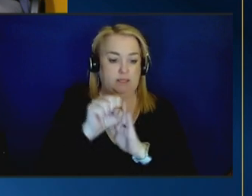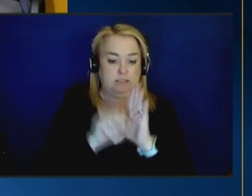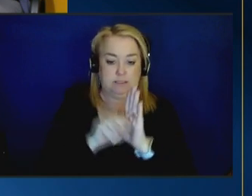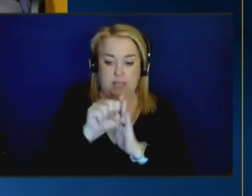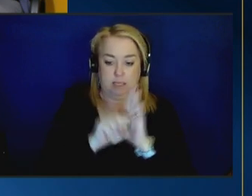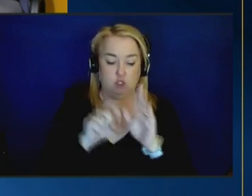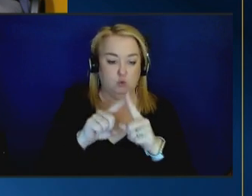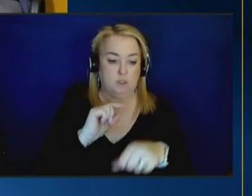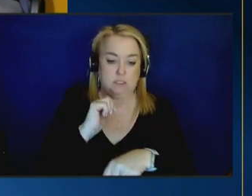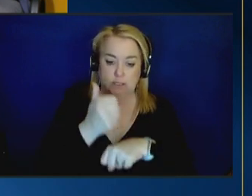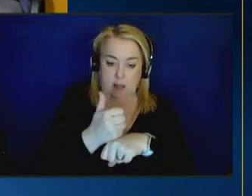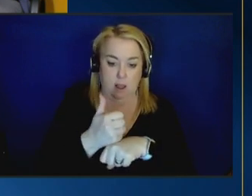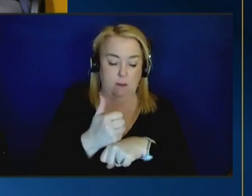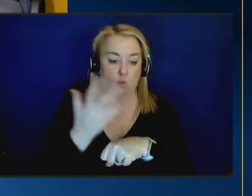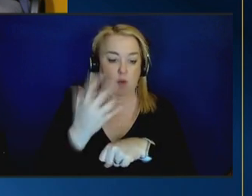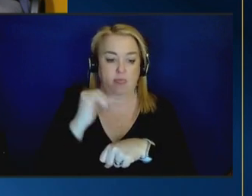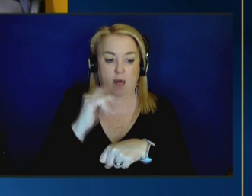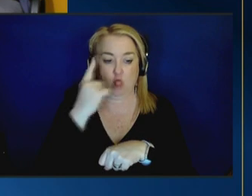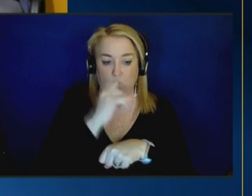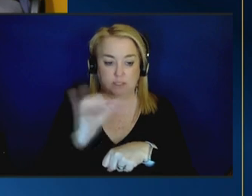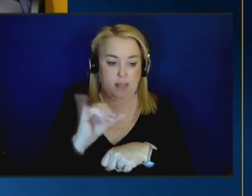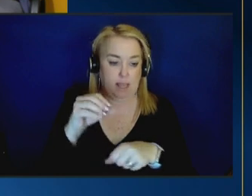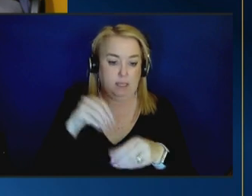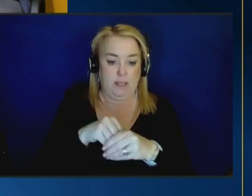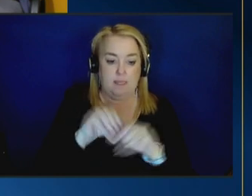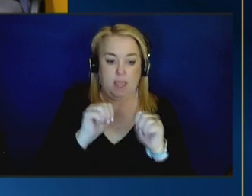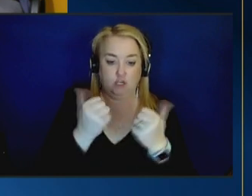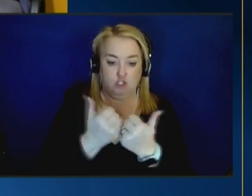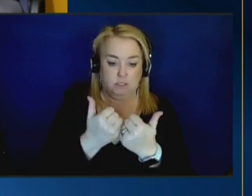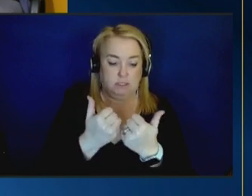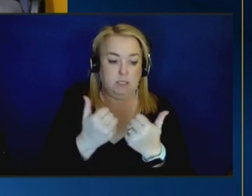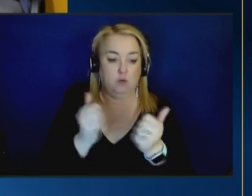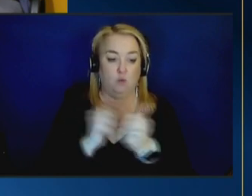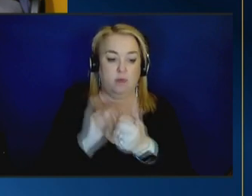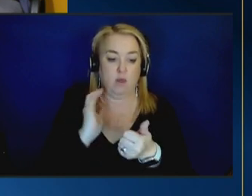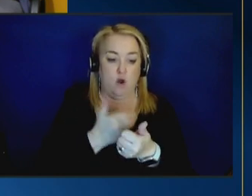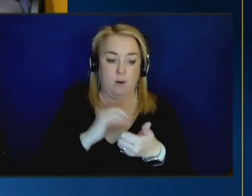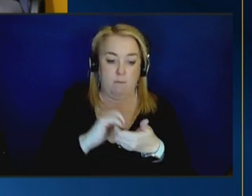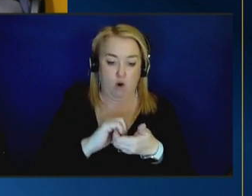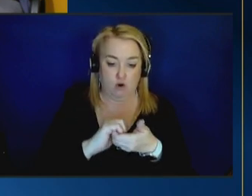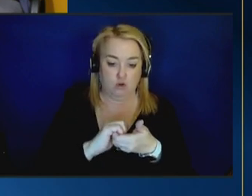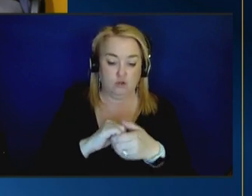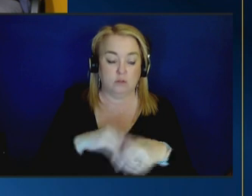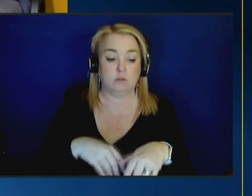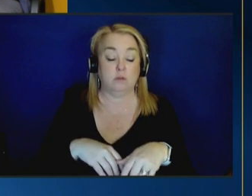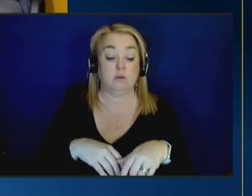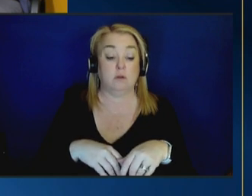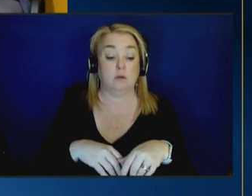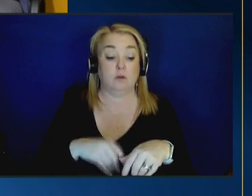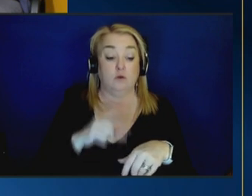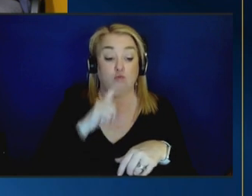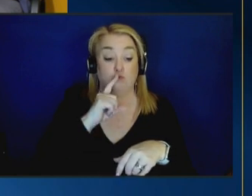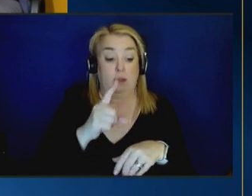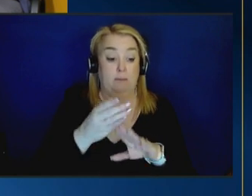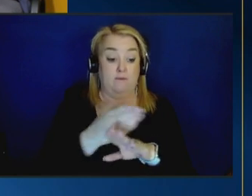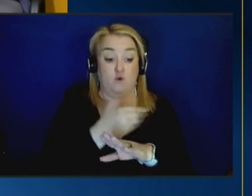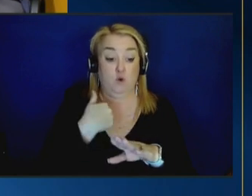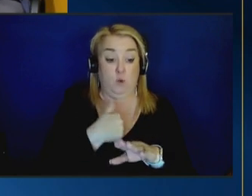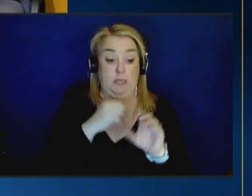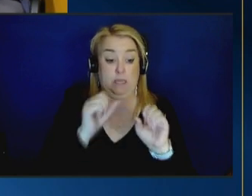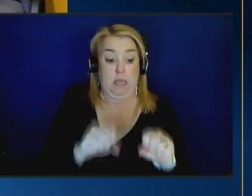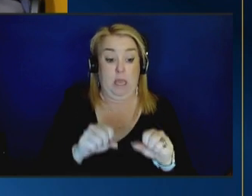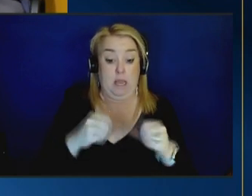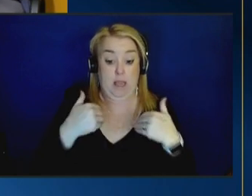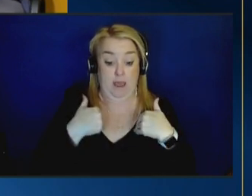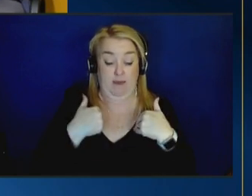looks like in our agency both internally and externally with our partners and in that before we can even have a discussion around as we